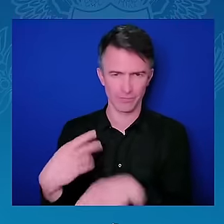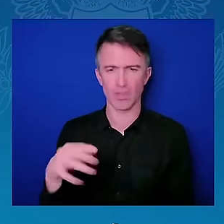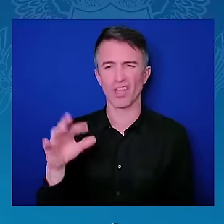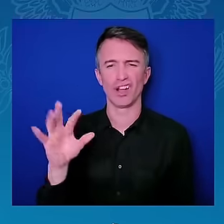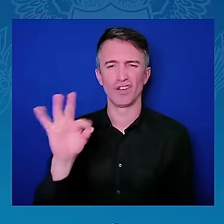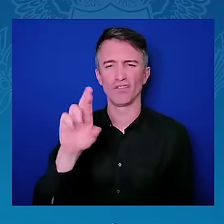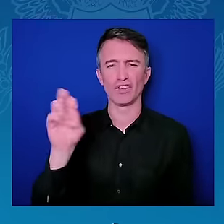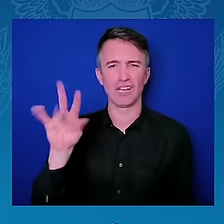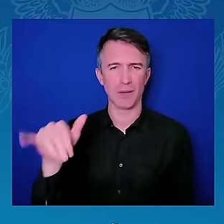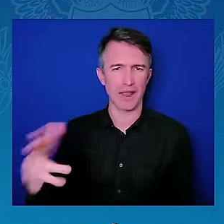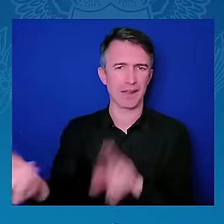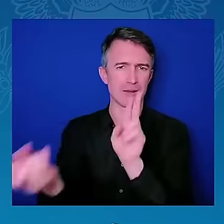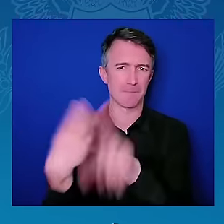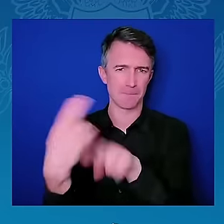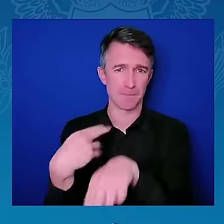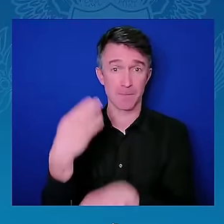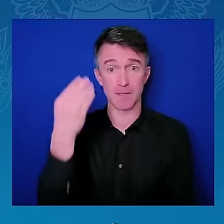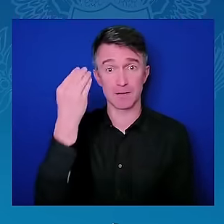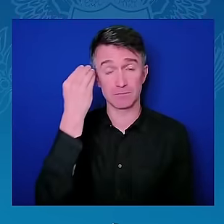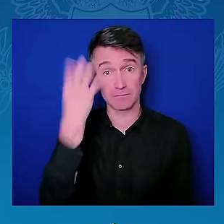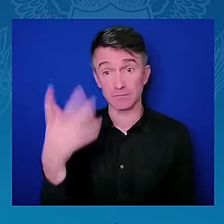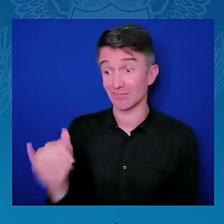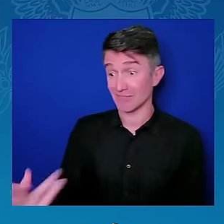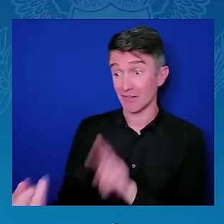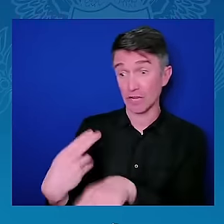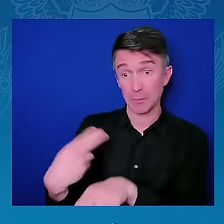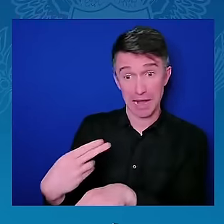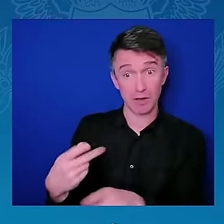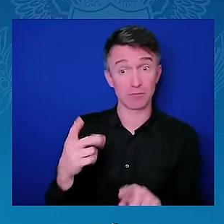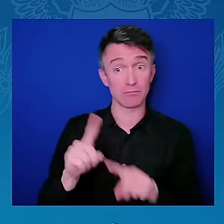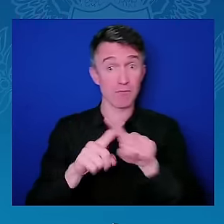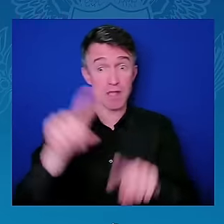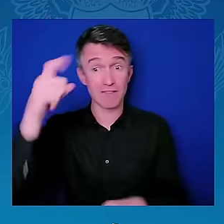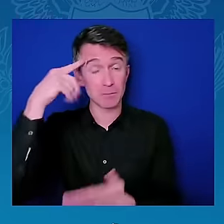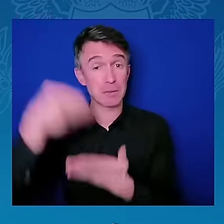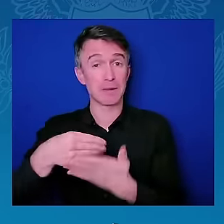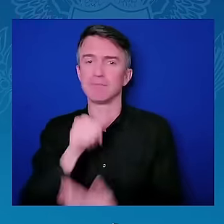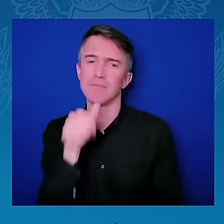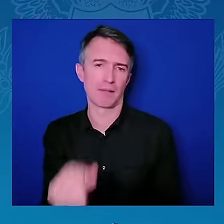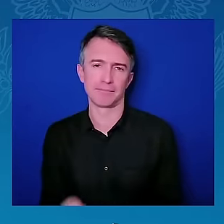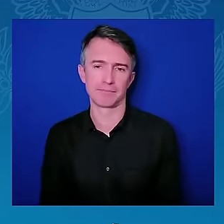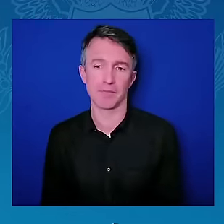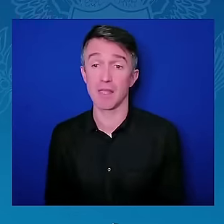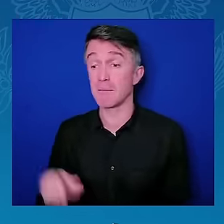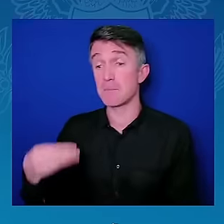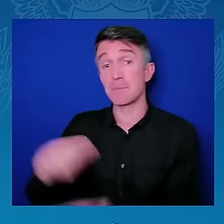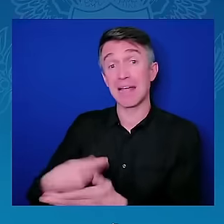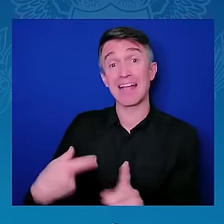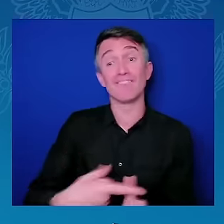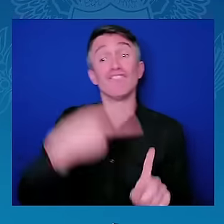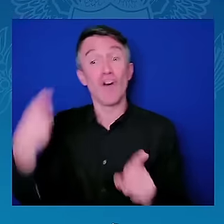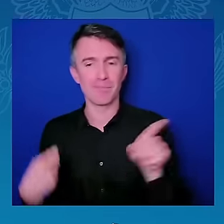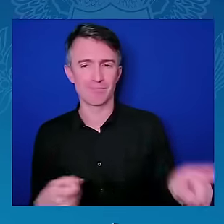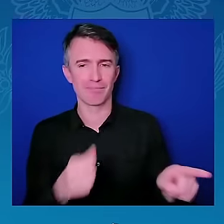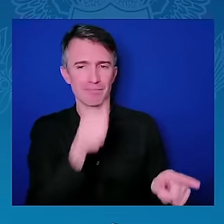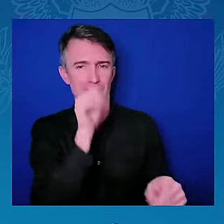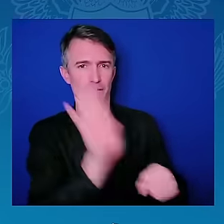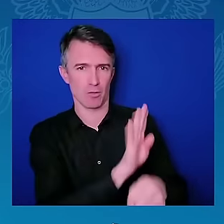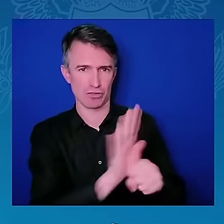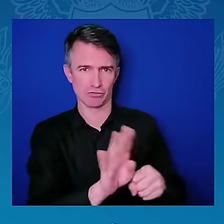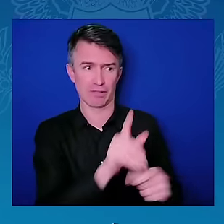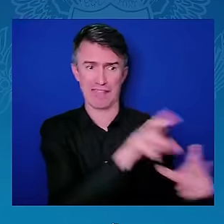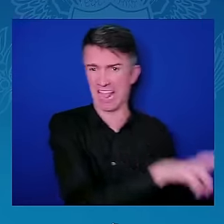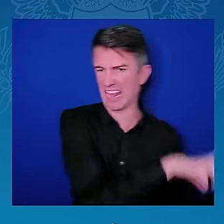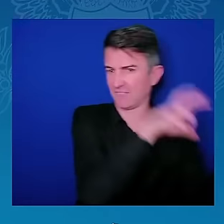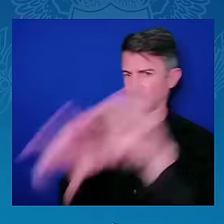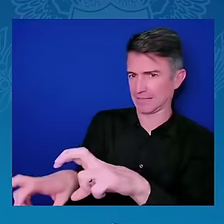It's working. I am now doing a PPP framework to transmit for energy transmission.